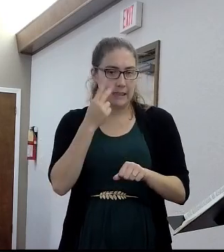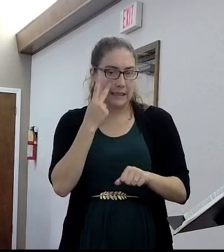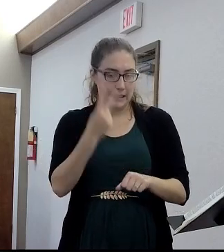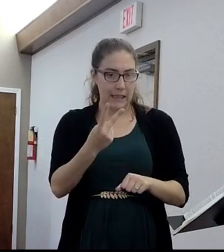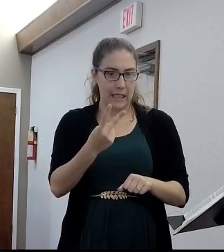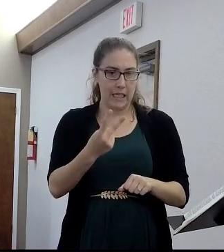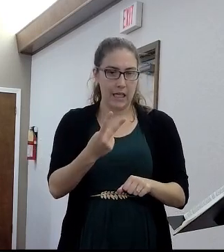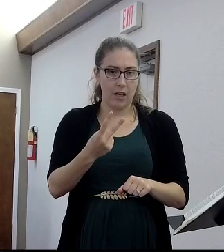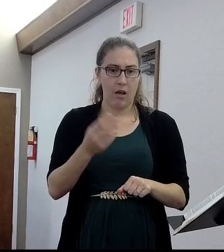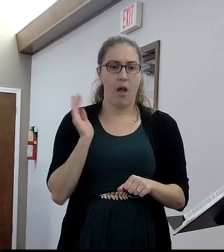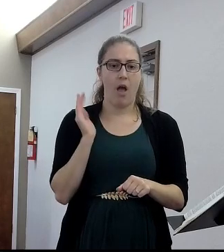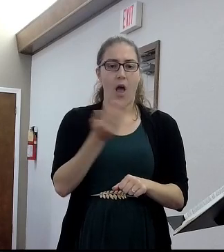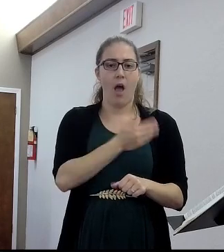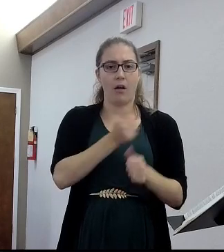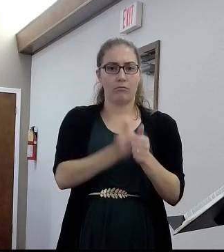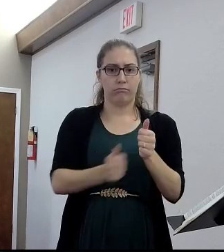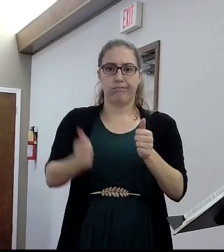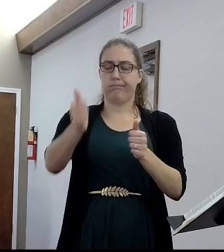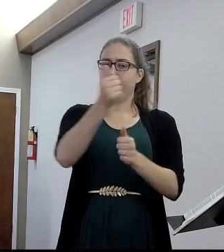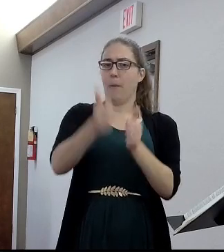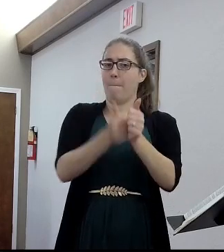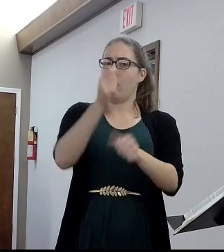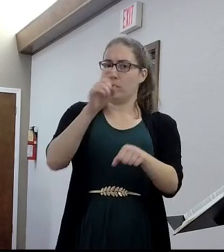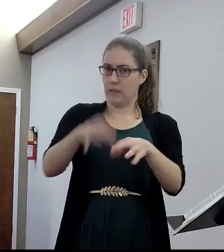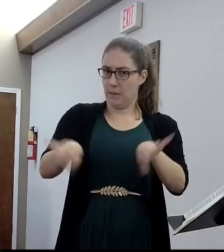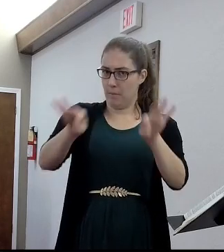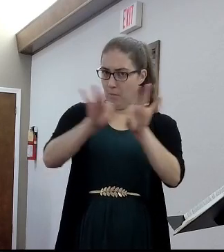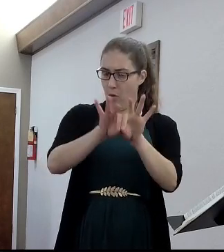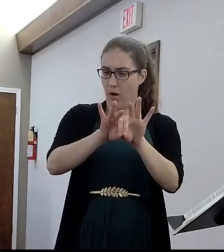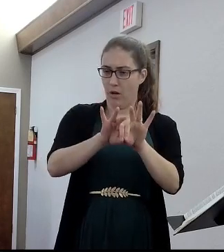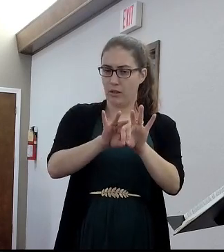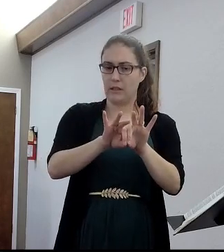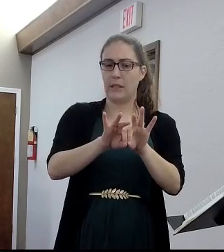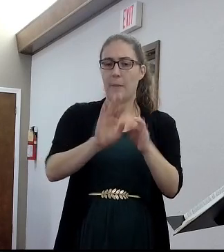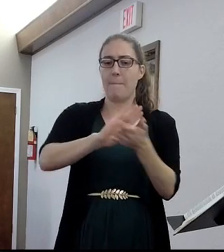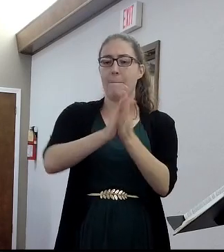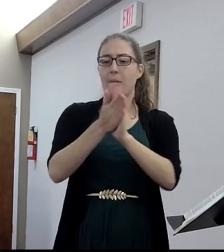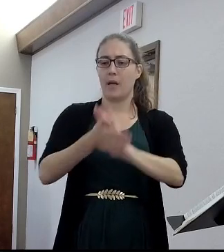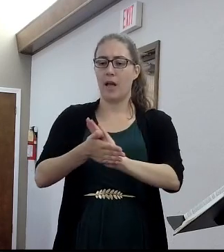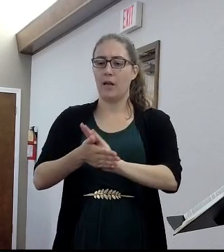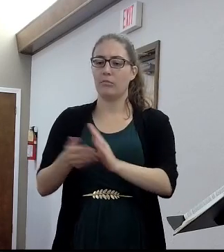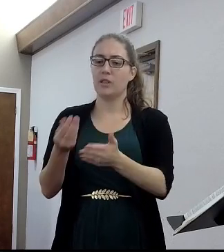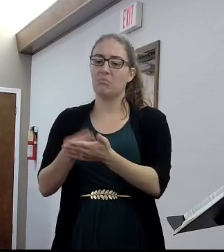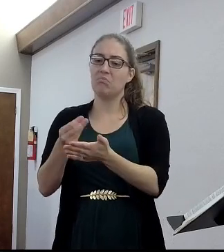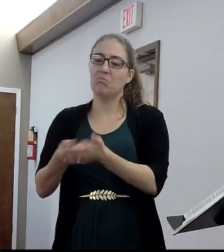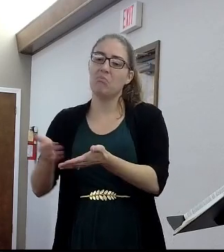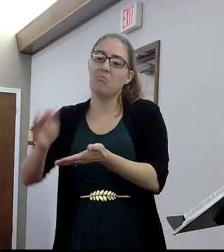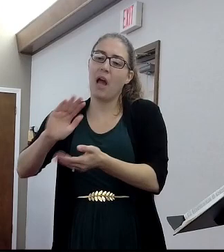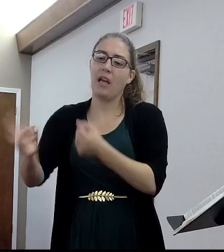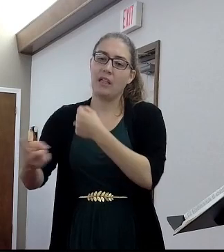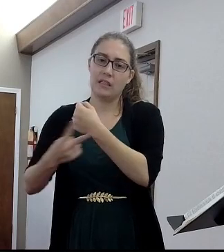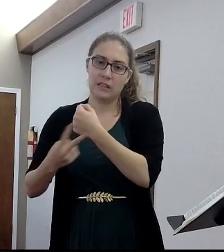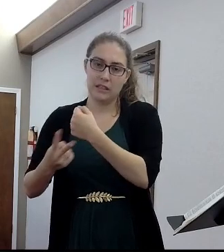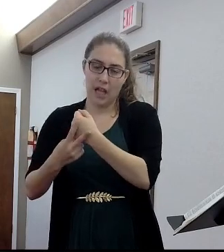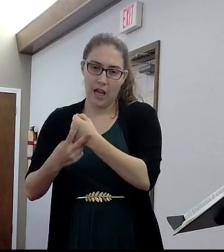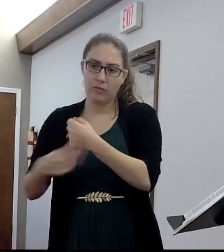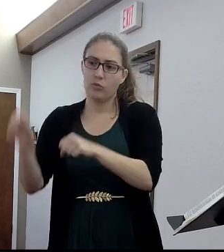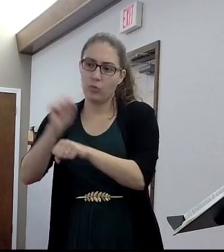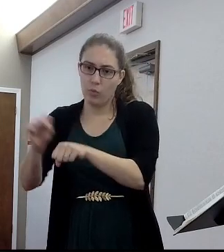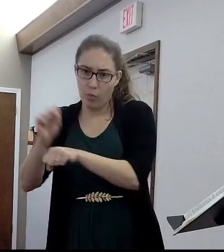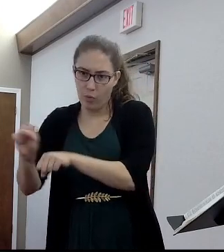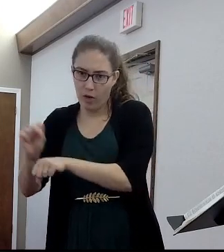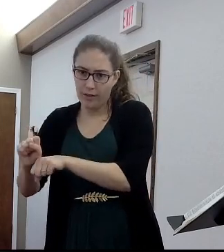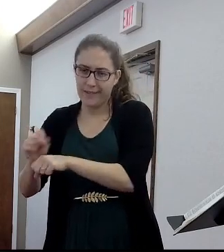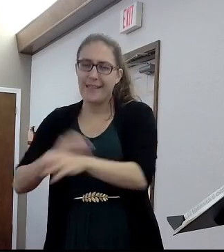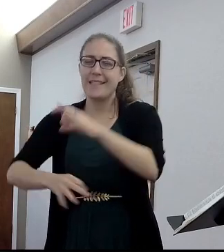making money and providing and laying up and the priority is not God. And when he writes this, says, here's the